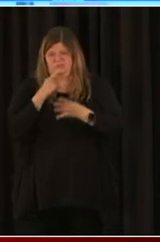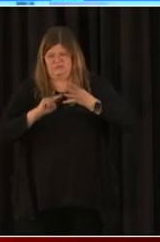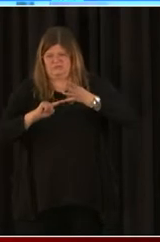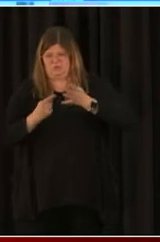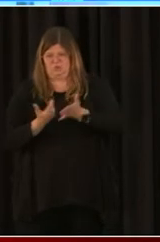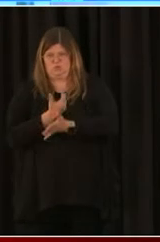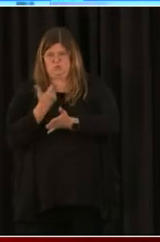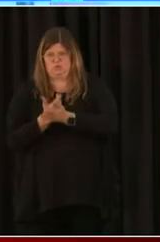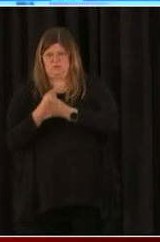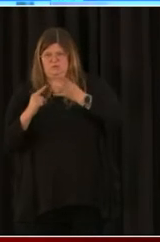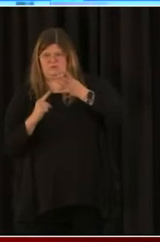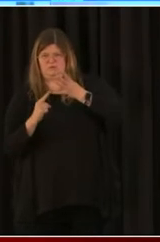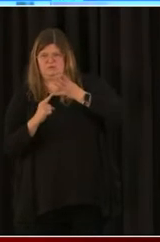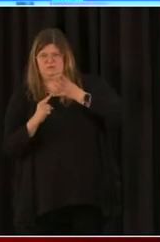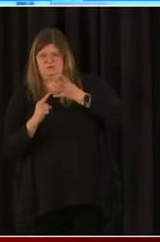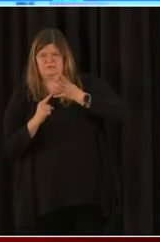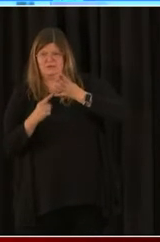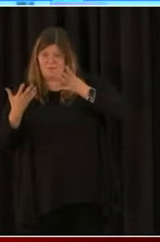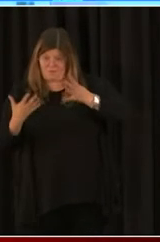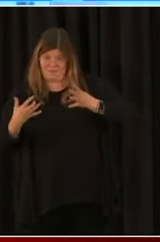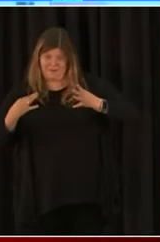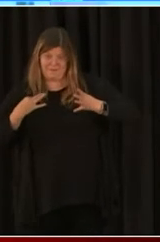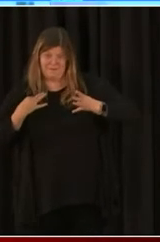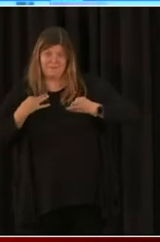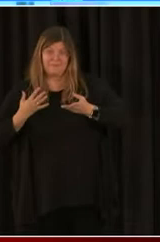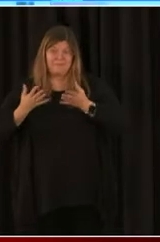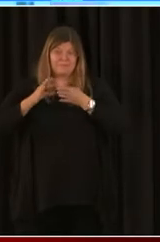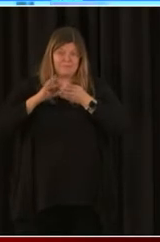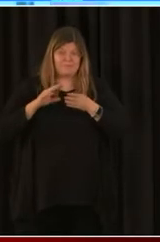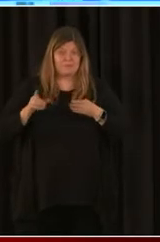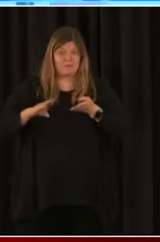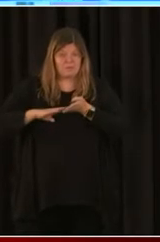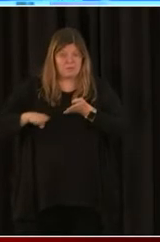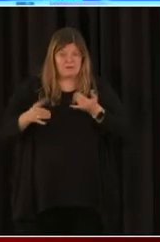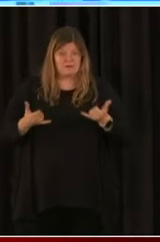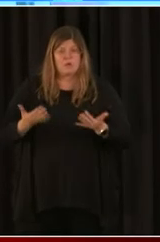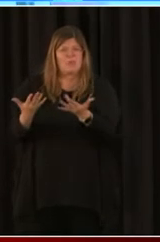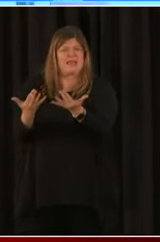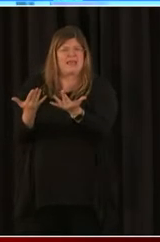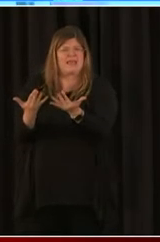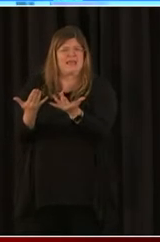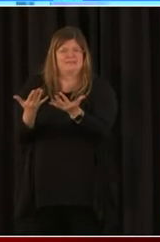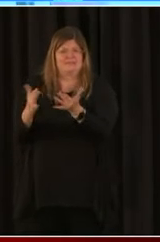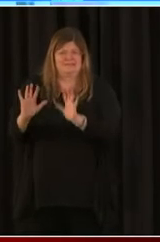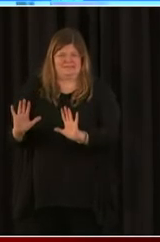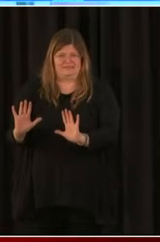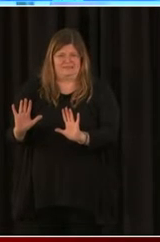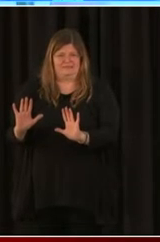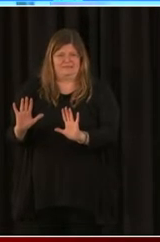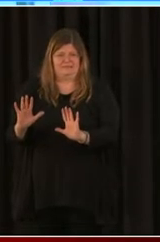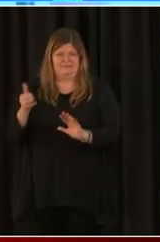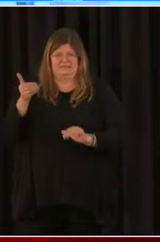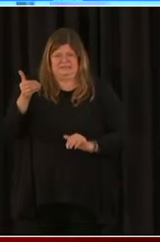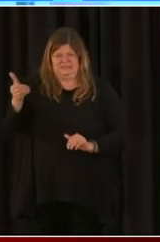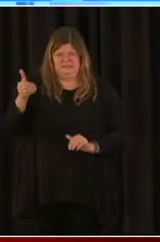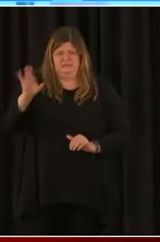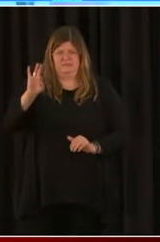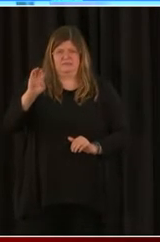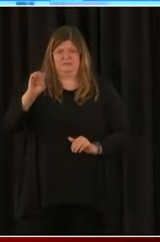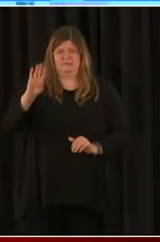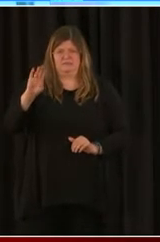ask that you would hold off until February 1st, when the new form will be rolled out to the banks and